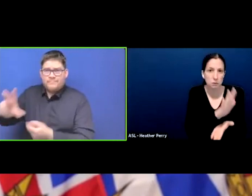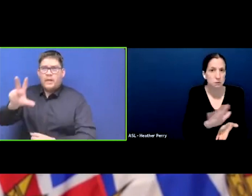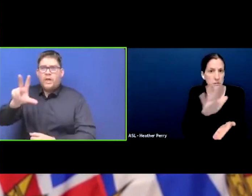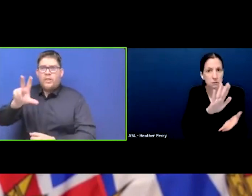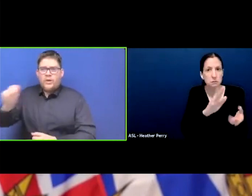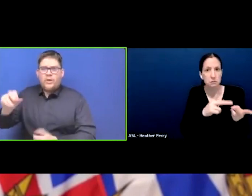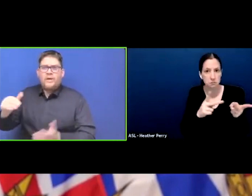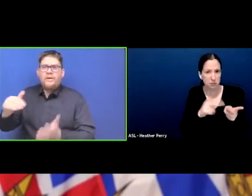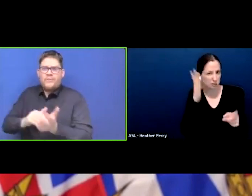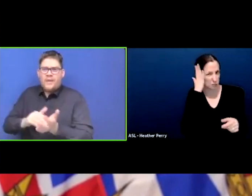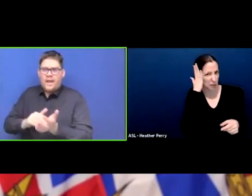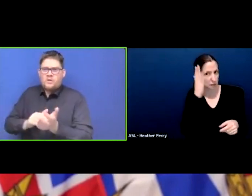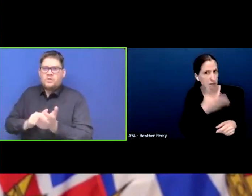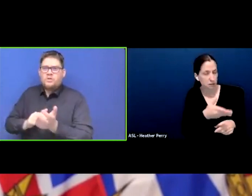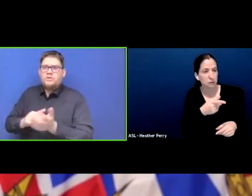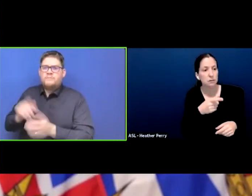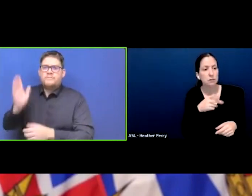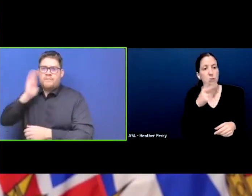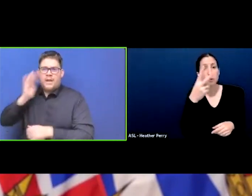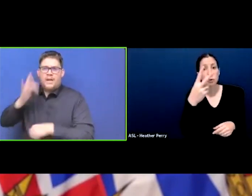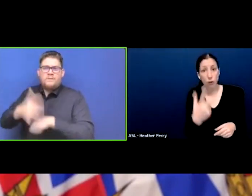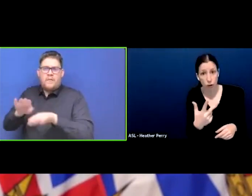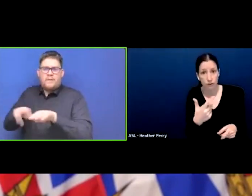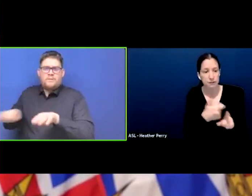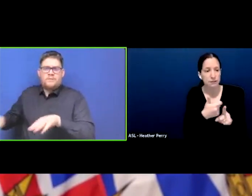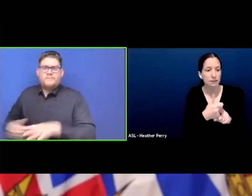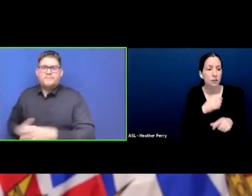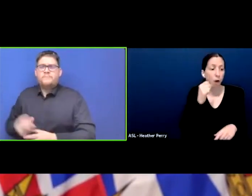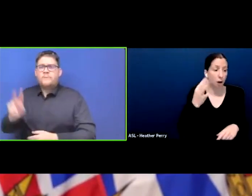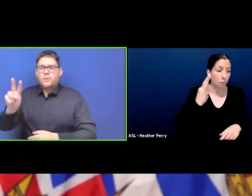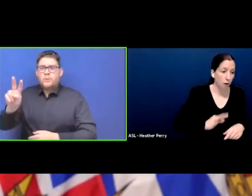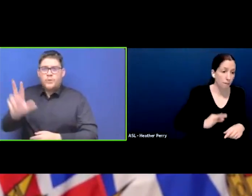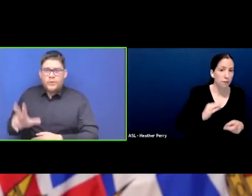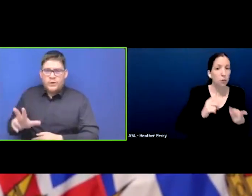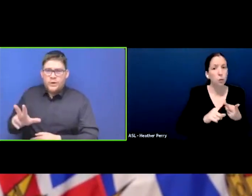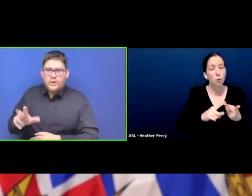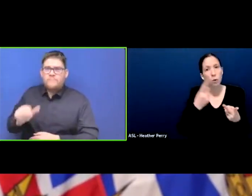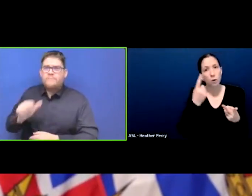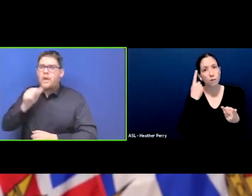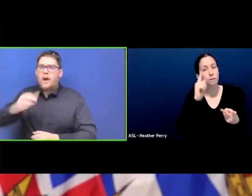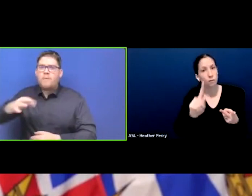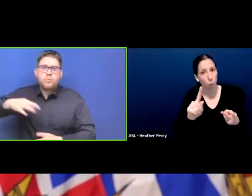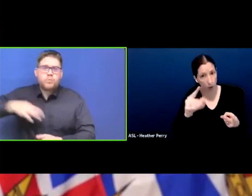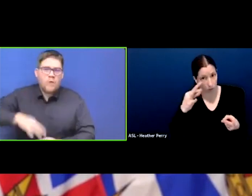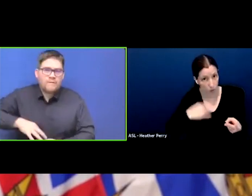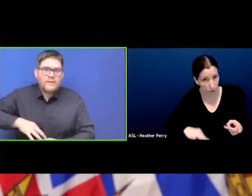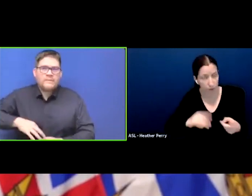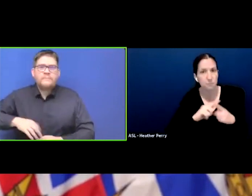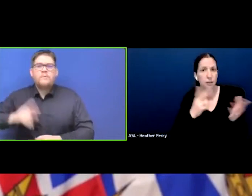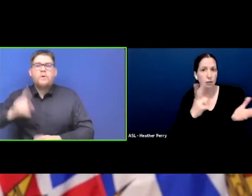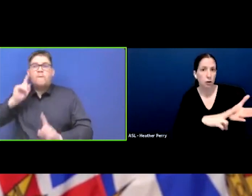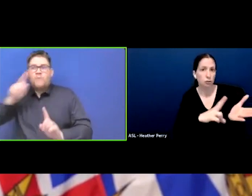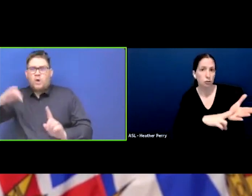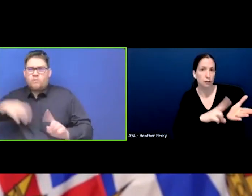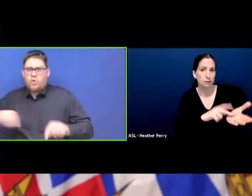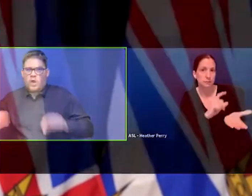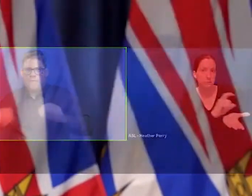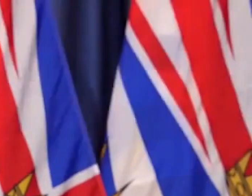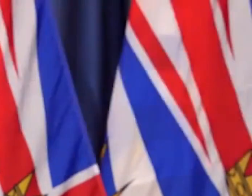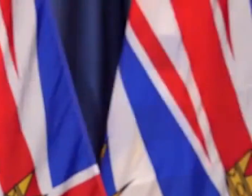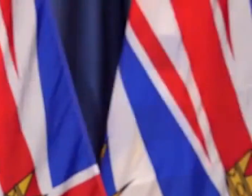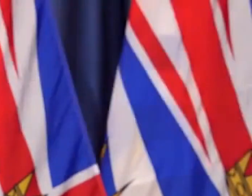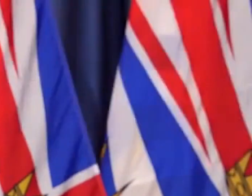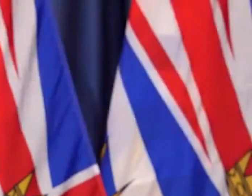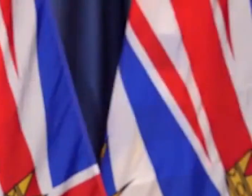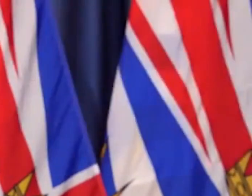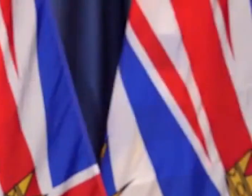two-thirds of those are either non-profit or for-profit providers or contracted beds, so we're contributing and supporting the